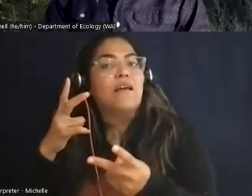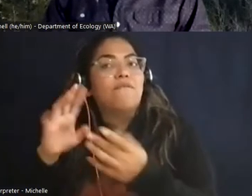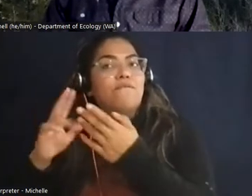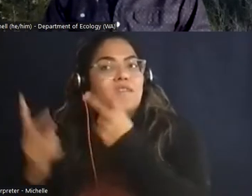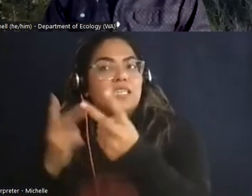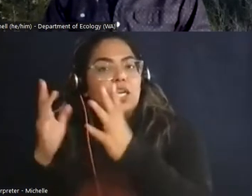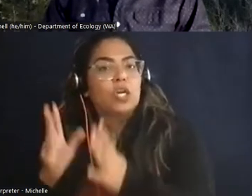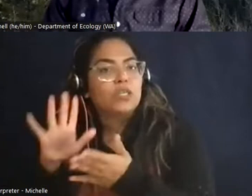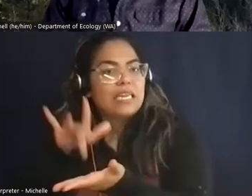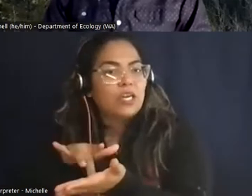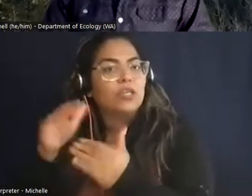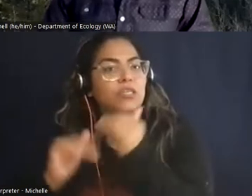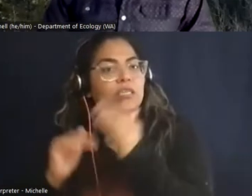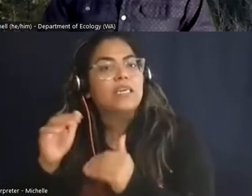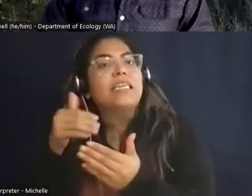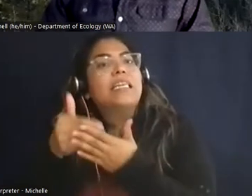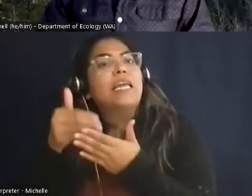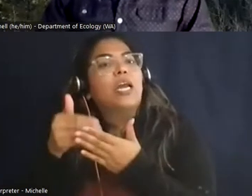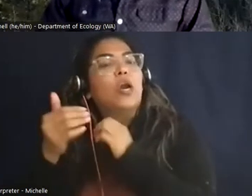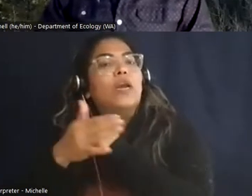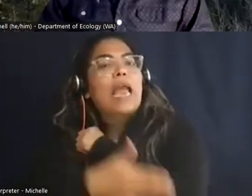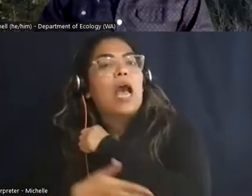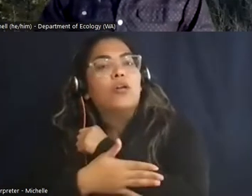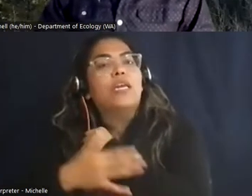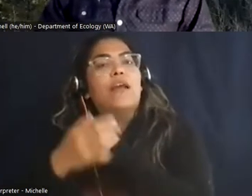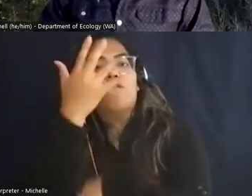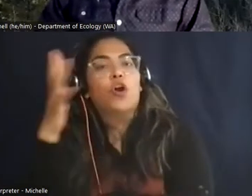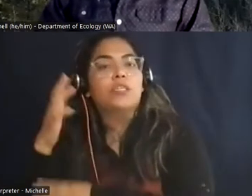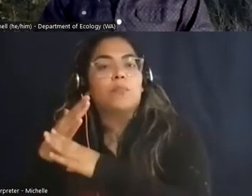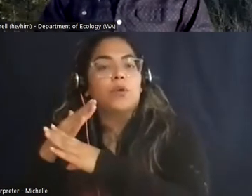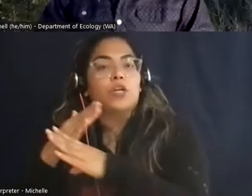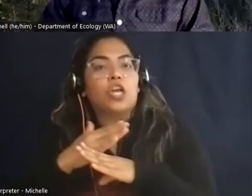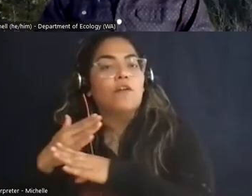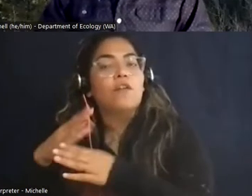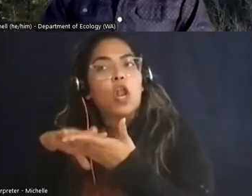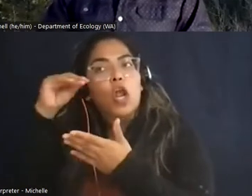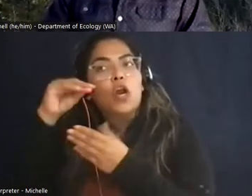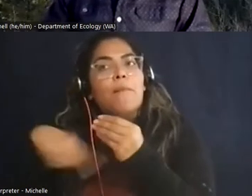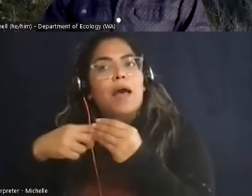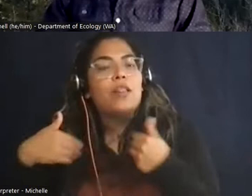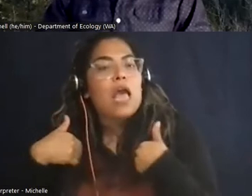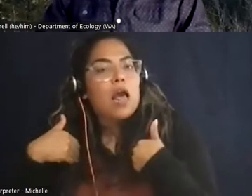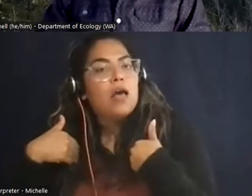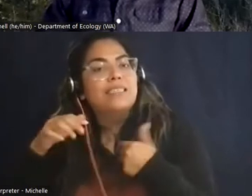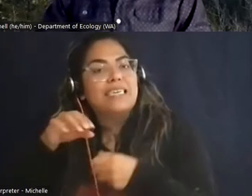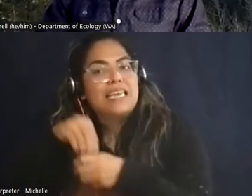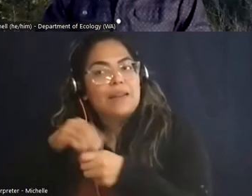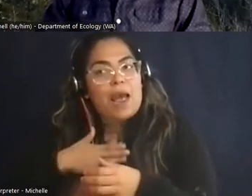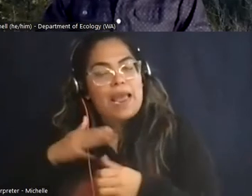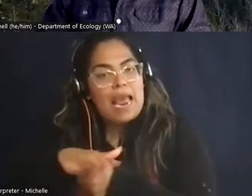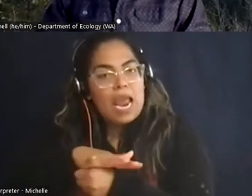nearby cook county forest preserves and learn about um the wildlife in my area the wildlife